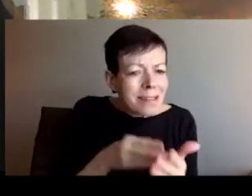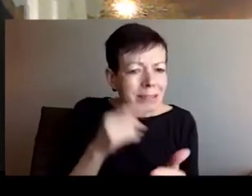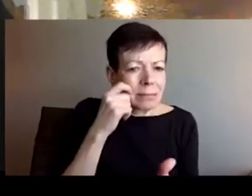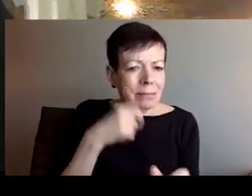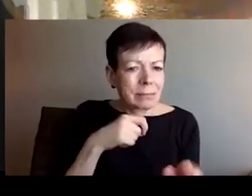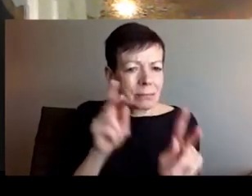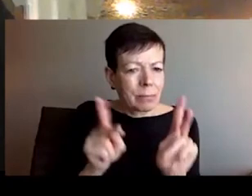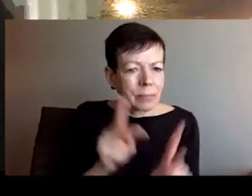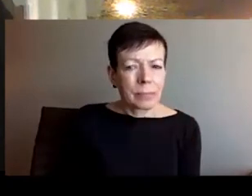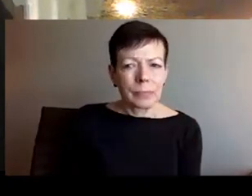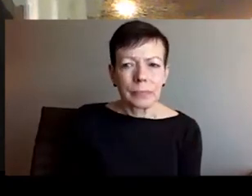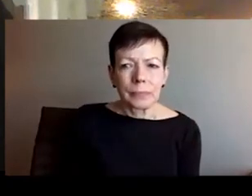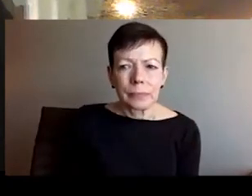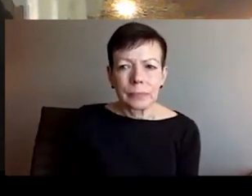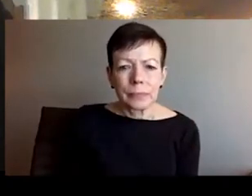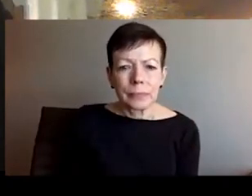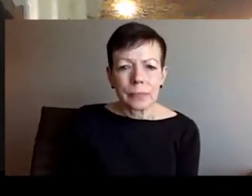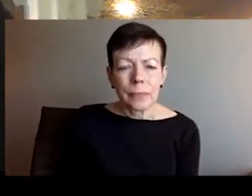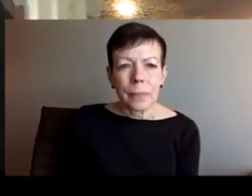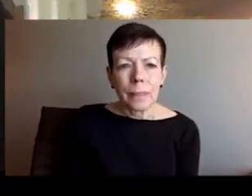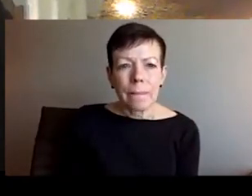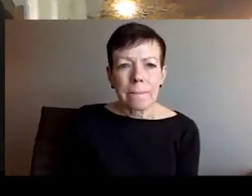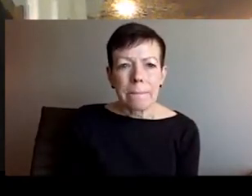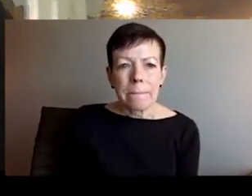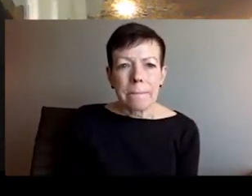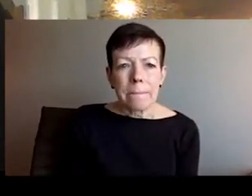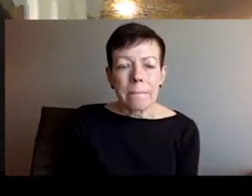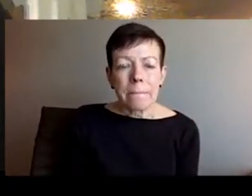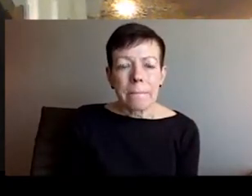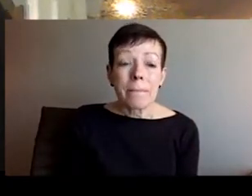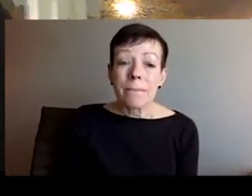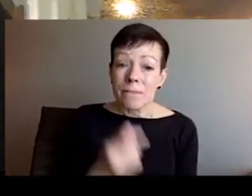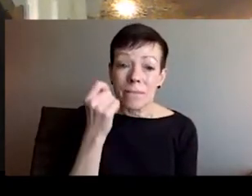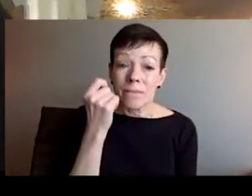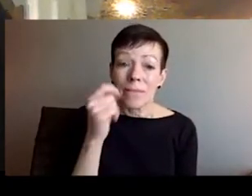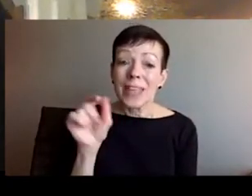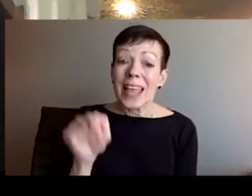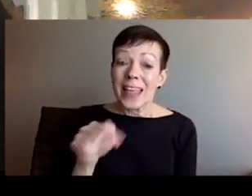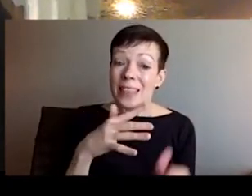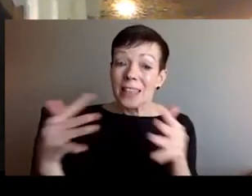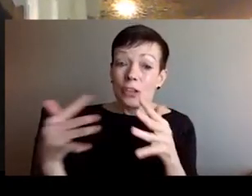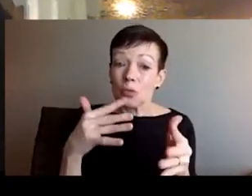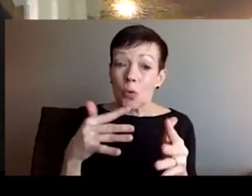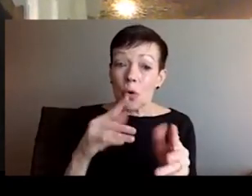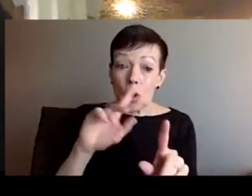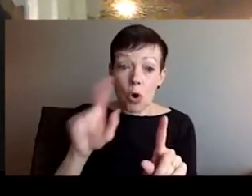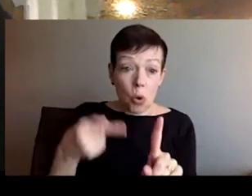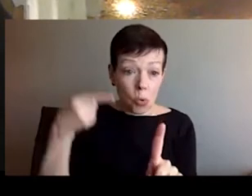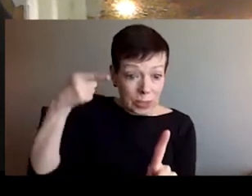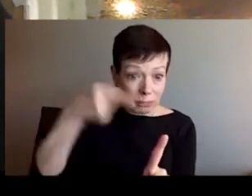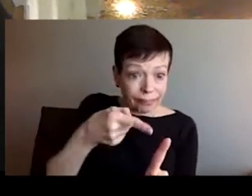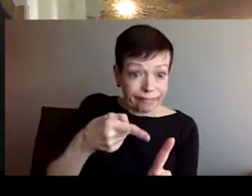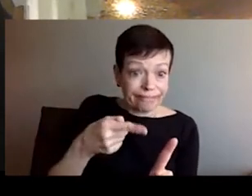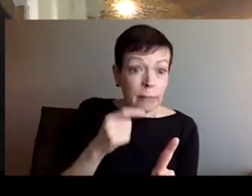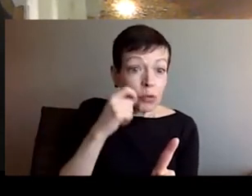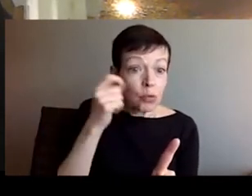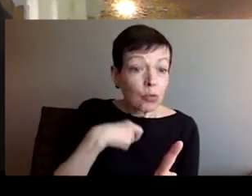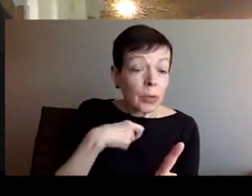Putin if I am right, when he said that what is happening in Donbas region, the east of Ukraine,